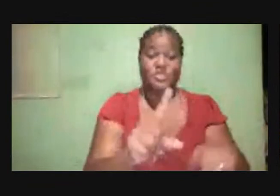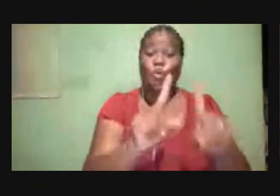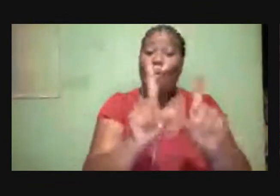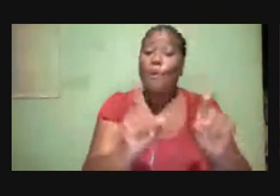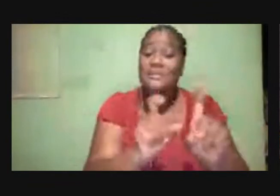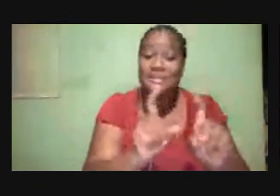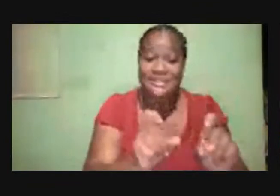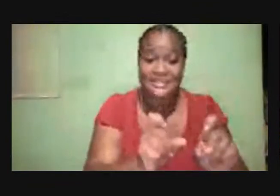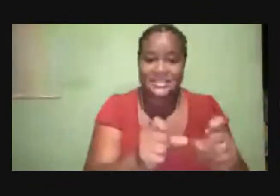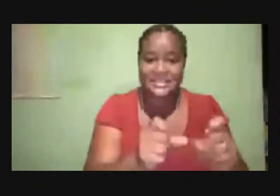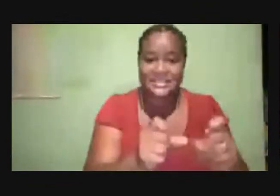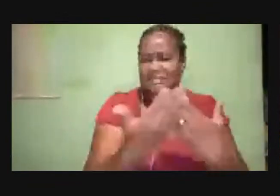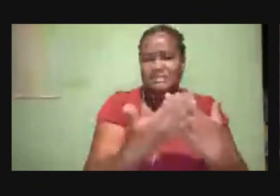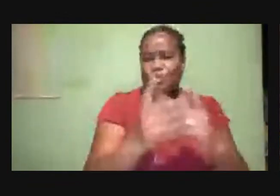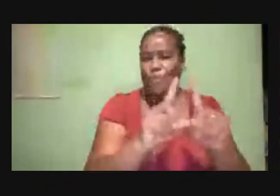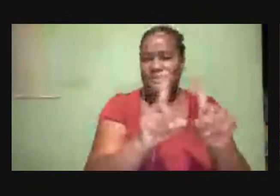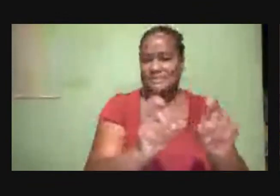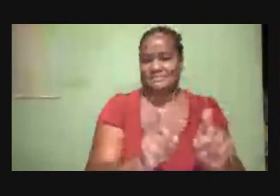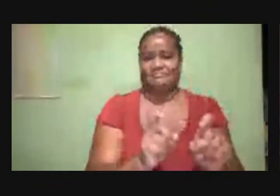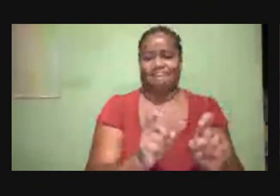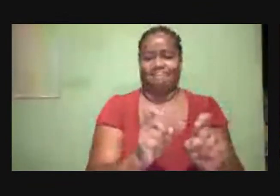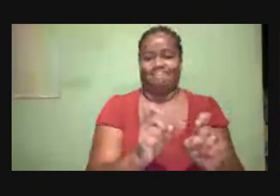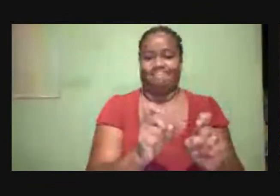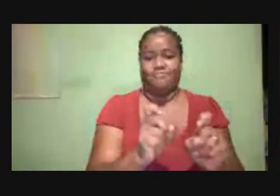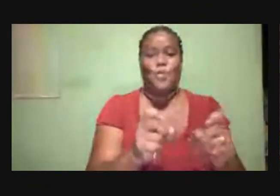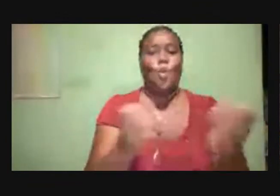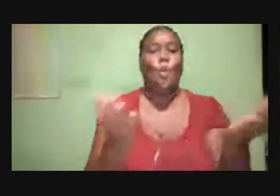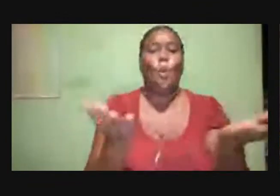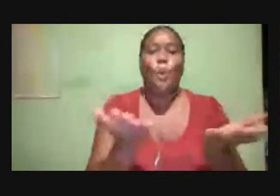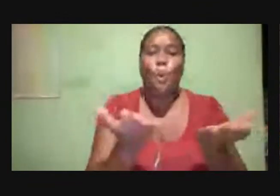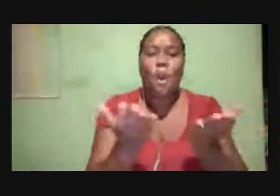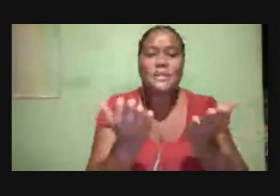What is the name of a preacher?